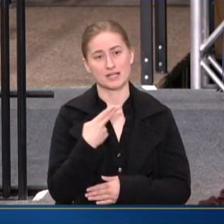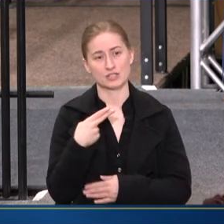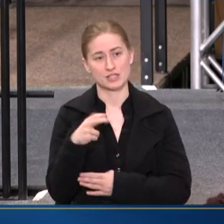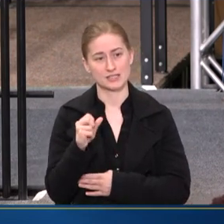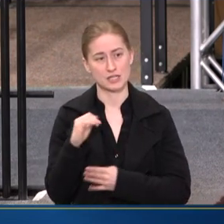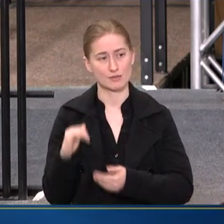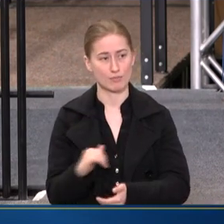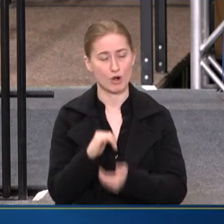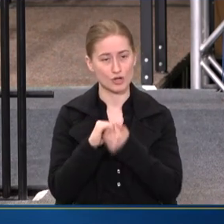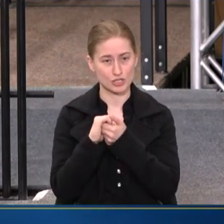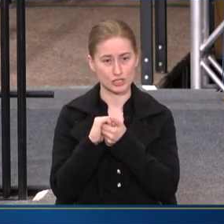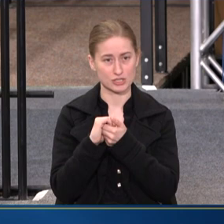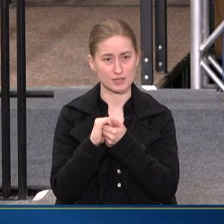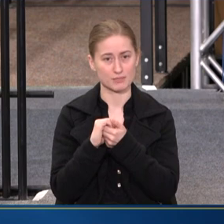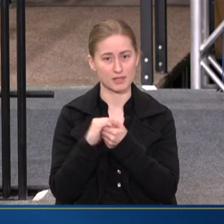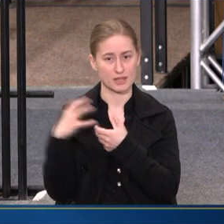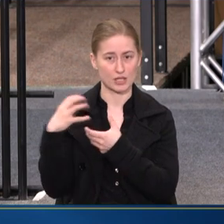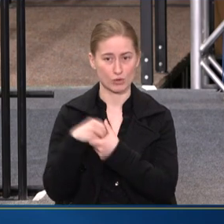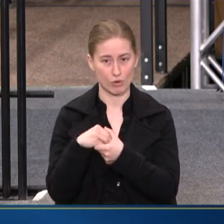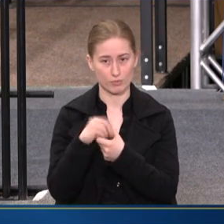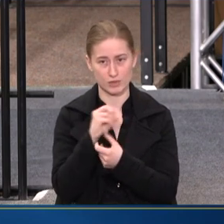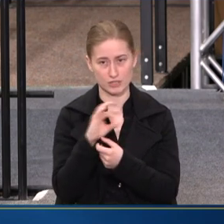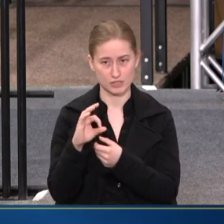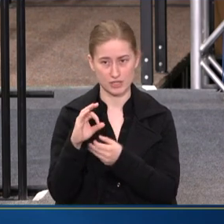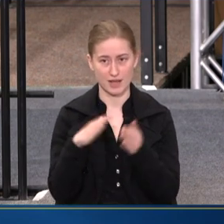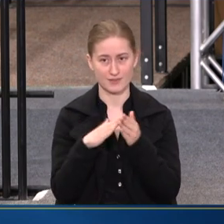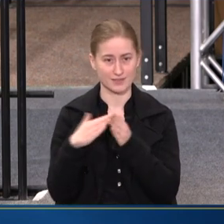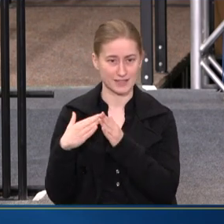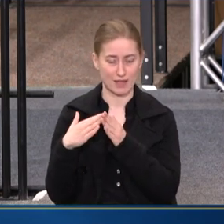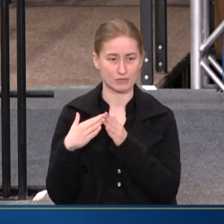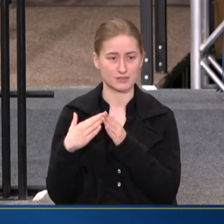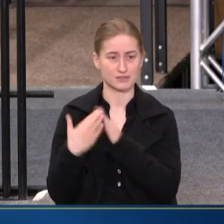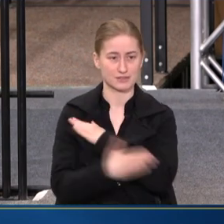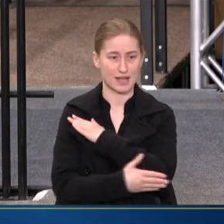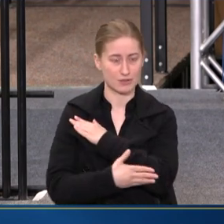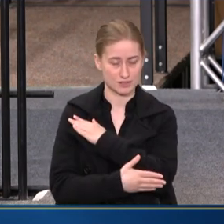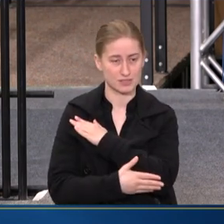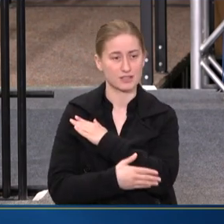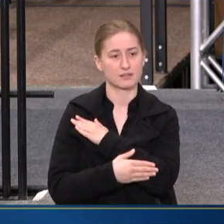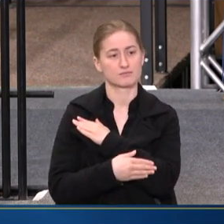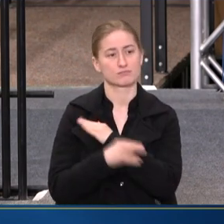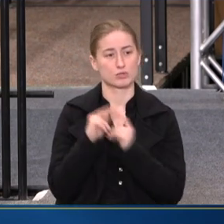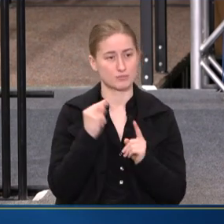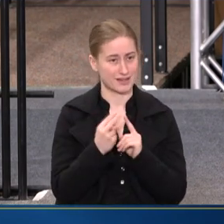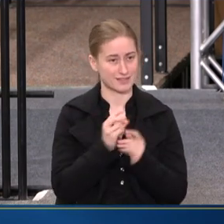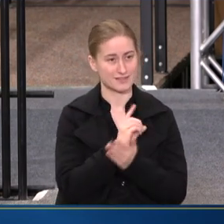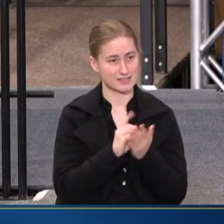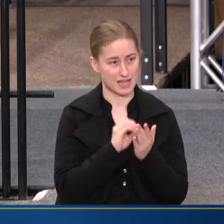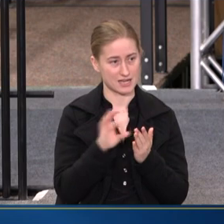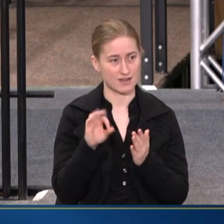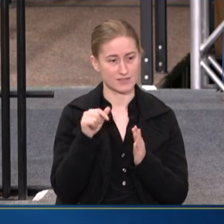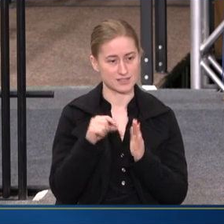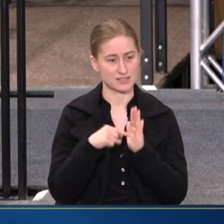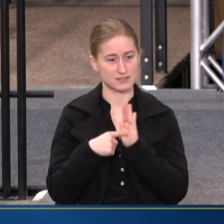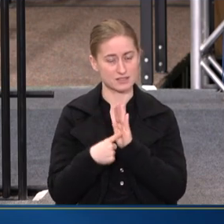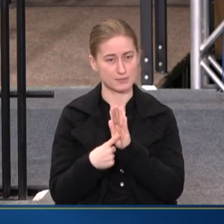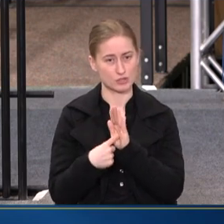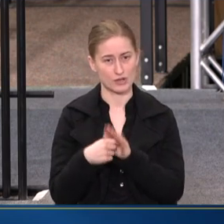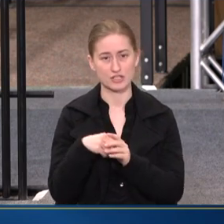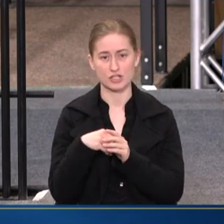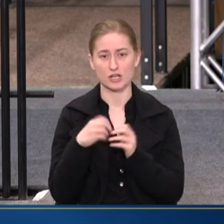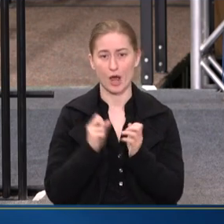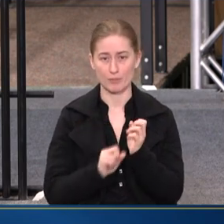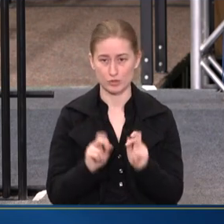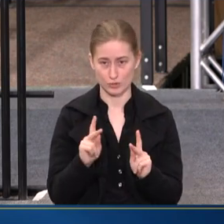partnership and the incorporation of the county perspective and the design of this demonstration opportunity,